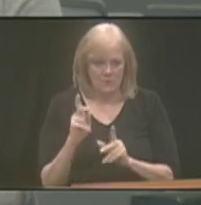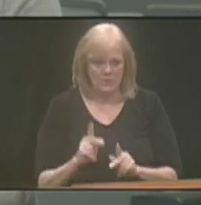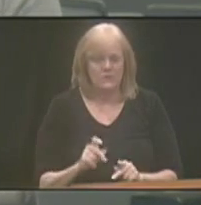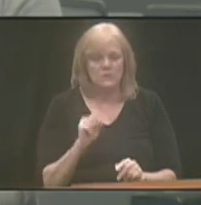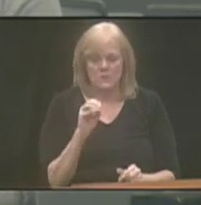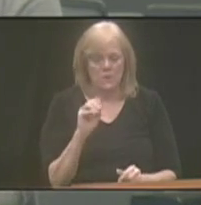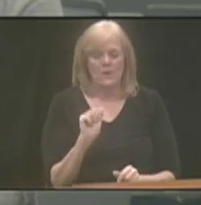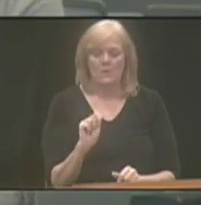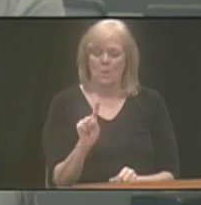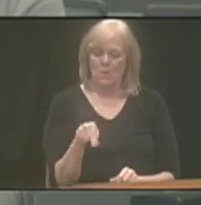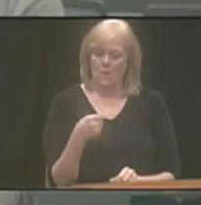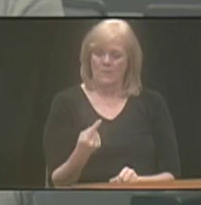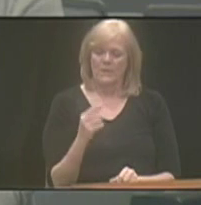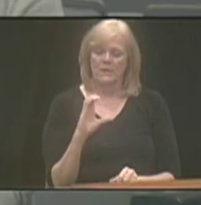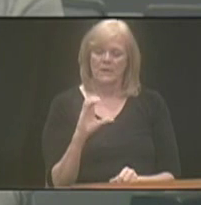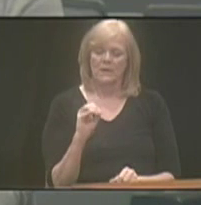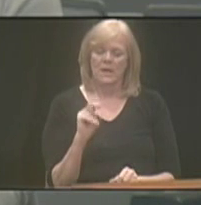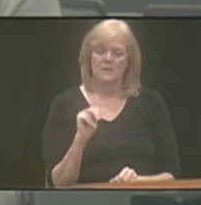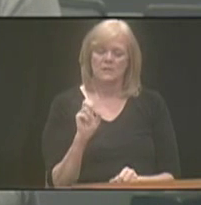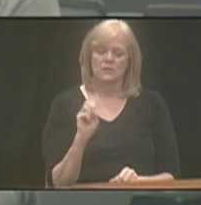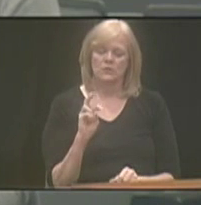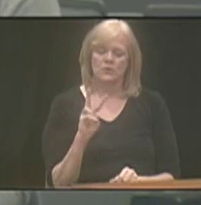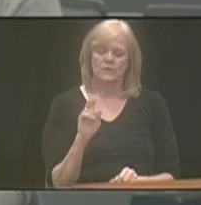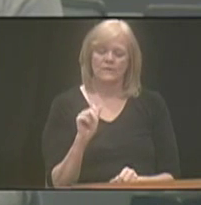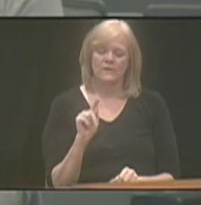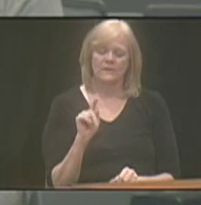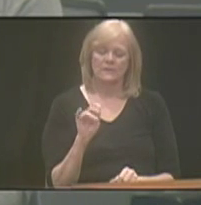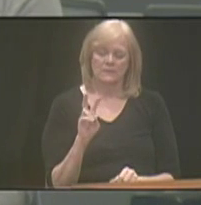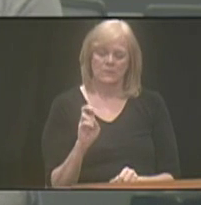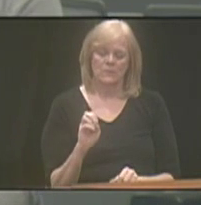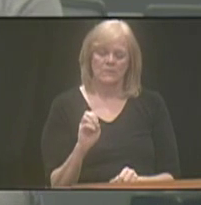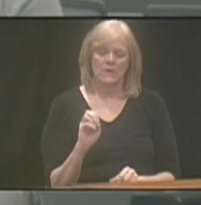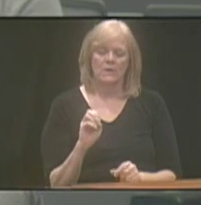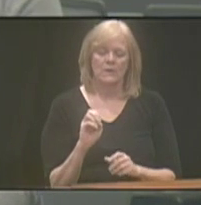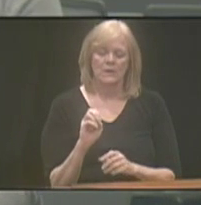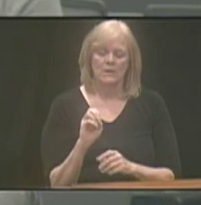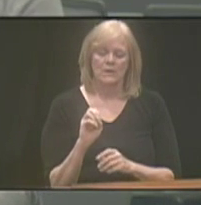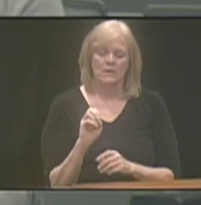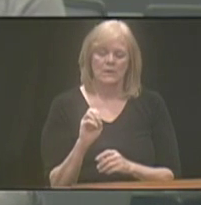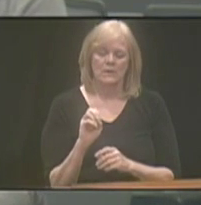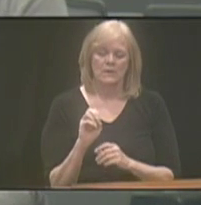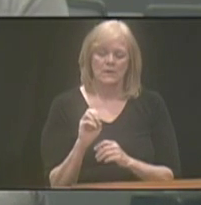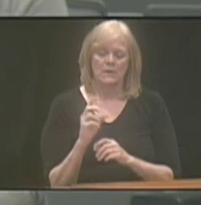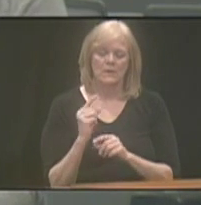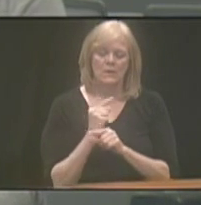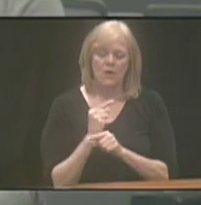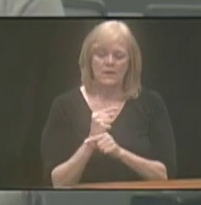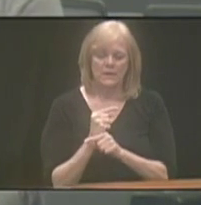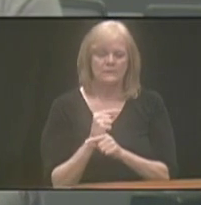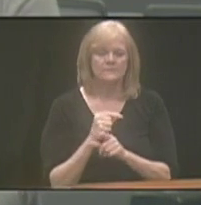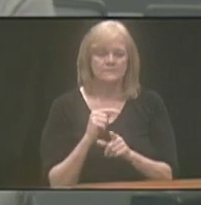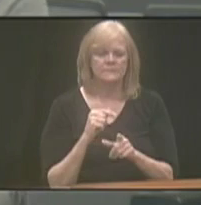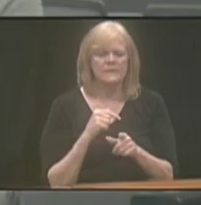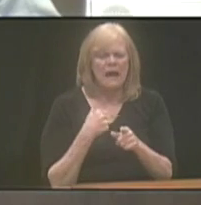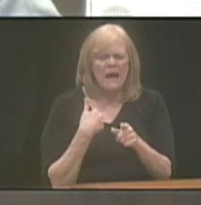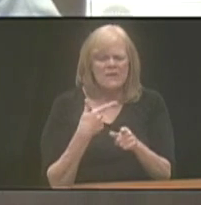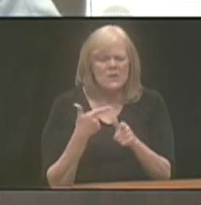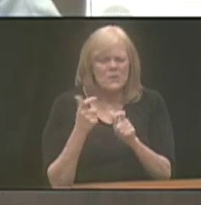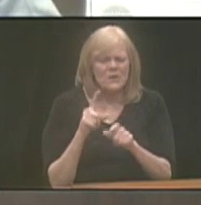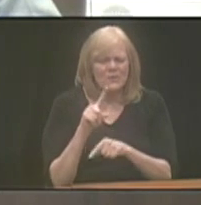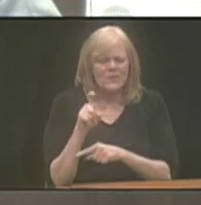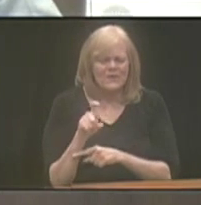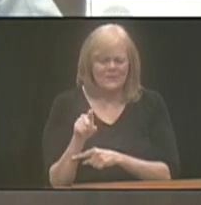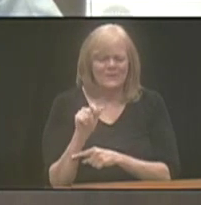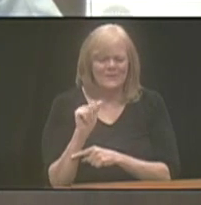So, it can only be a conservator, guardian, or power of attorney that can open and manage these accounts. I think Mike has a question. Yeah, I had a quick question on